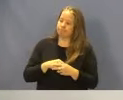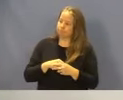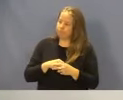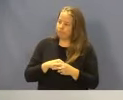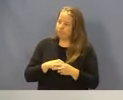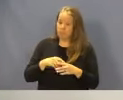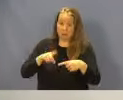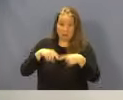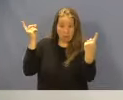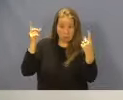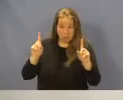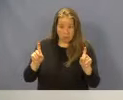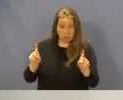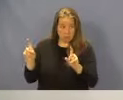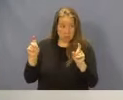Opposed?